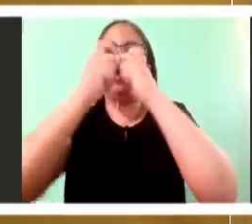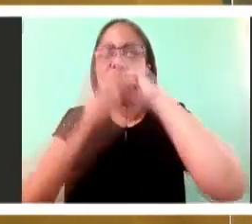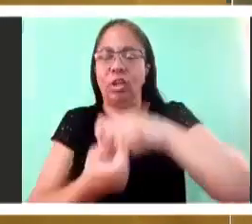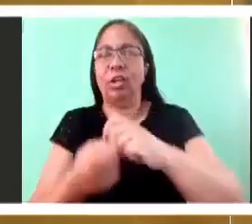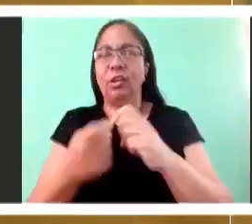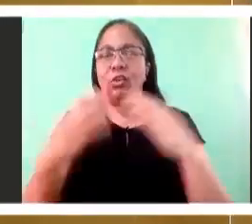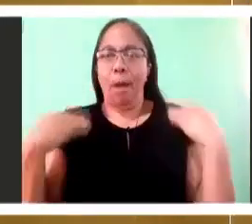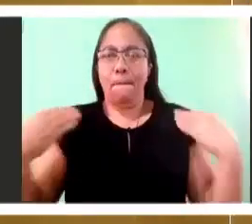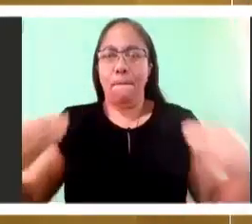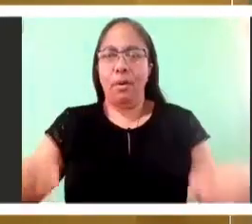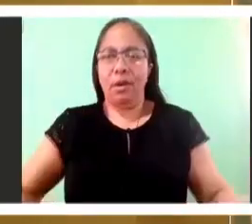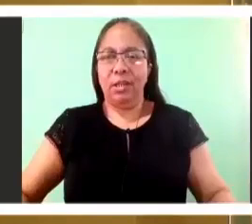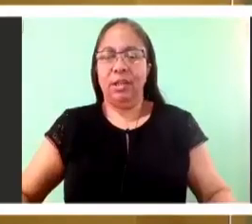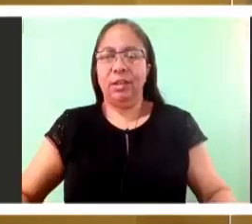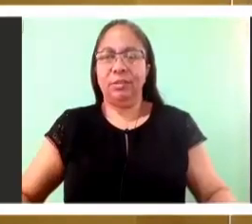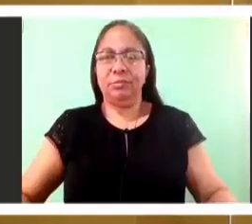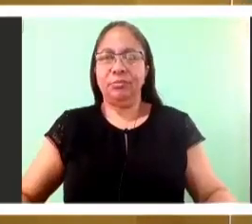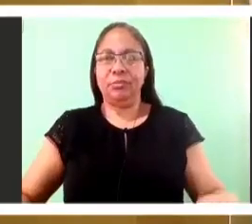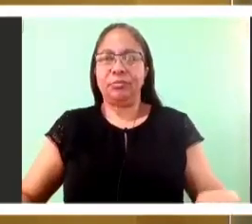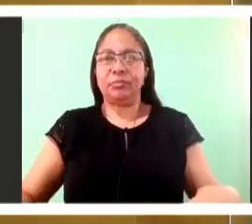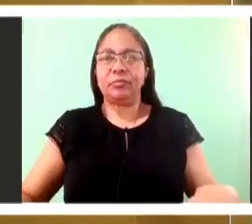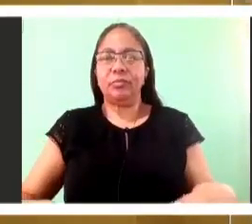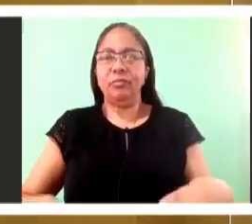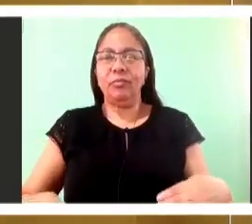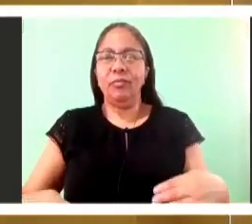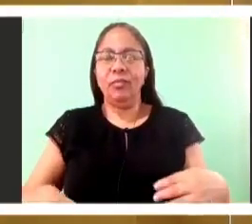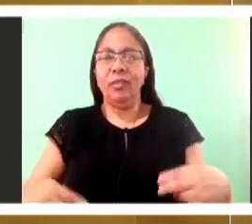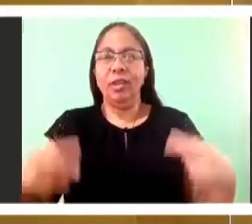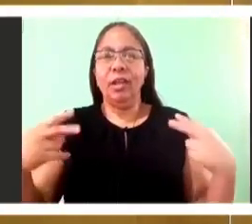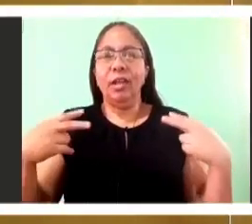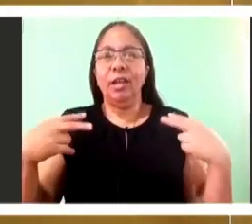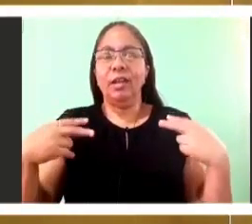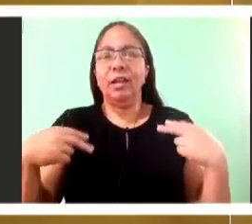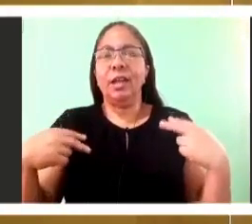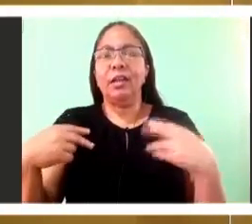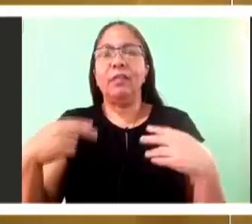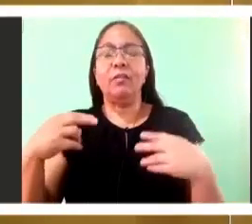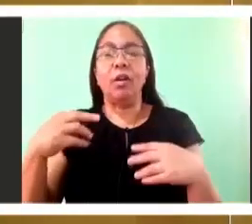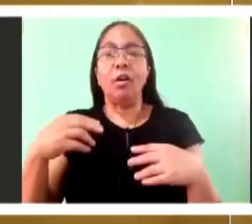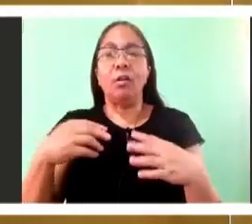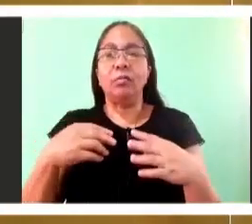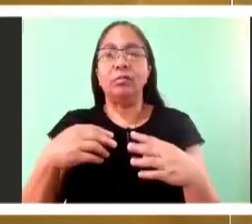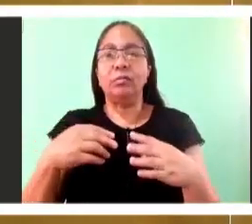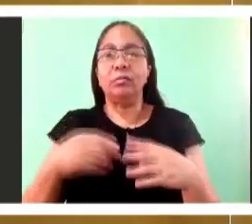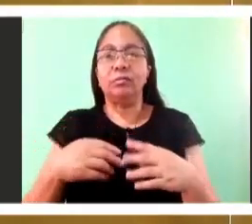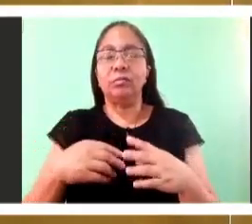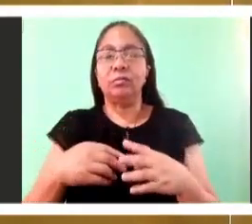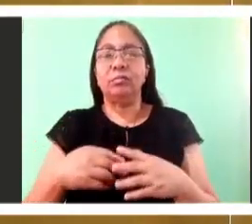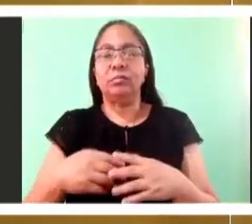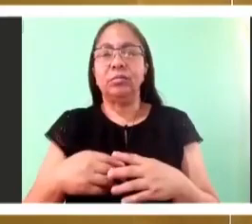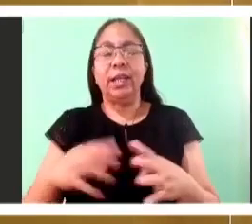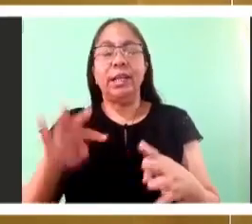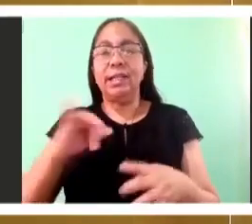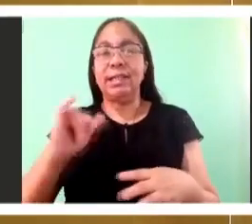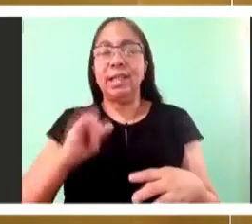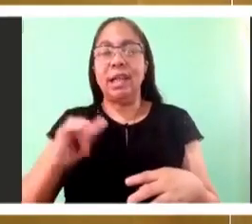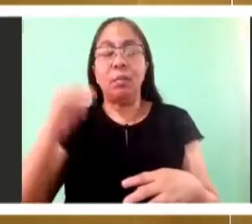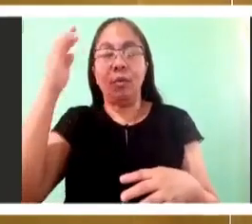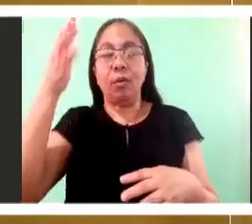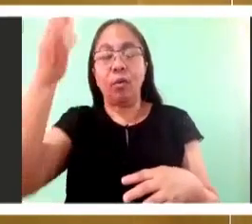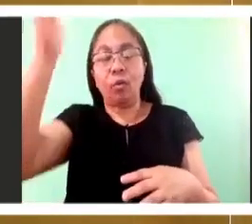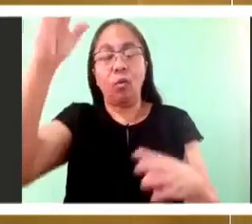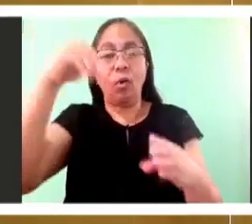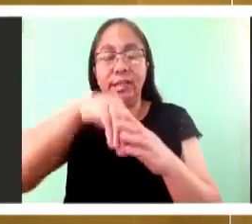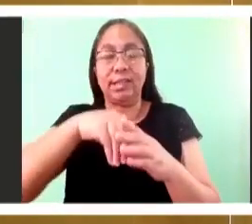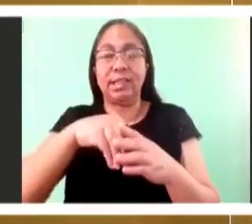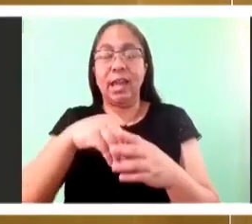But this new ascended body with the new properties it has, that's the body that we eat from and that's the body that we drink